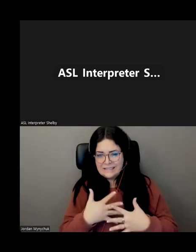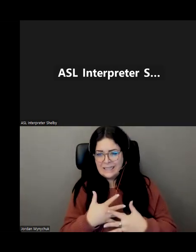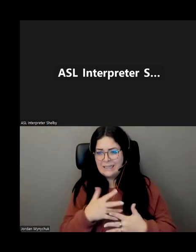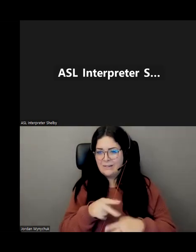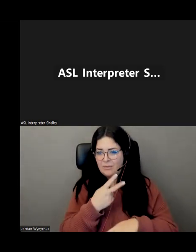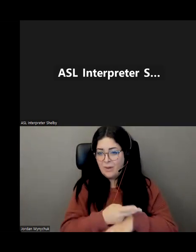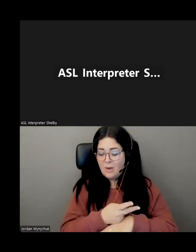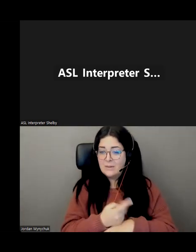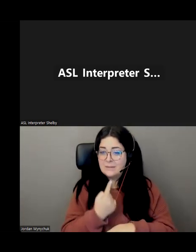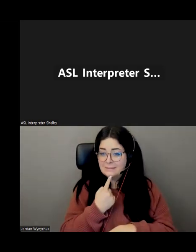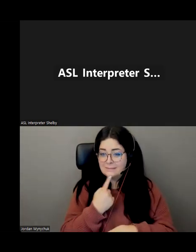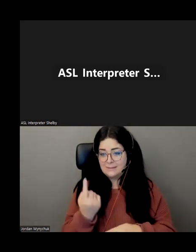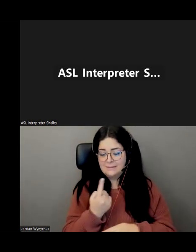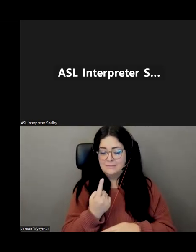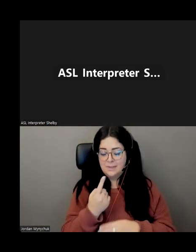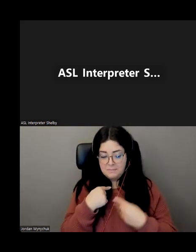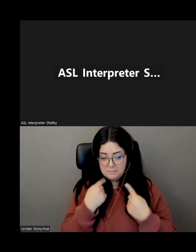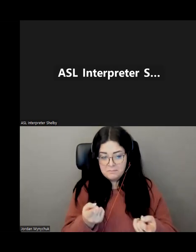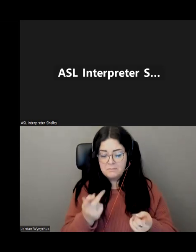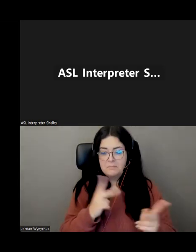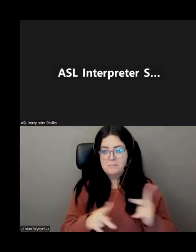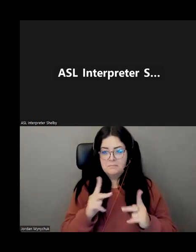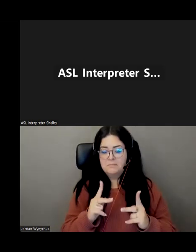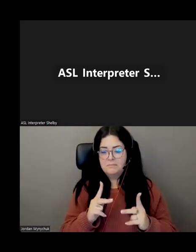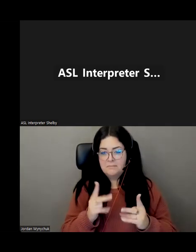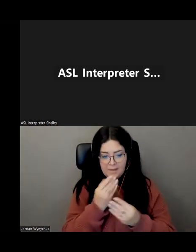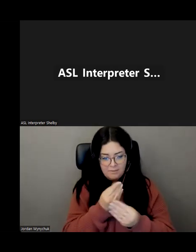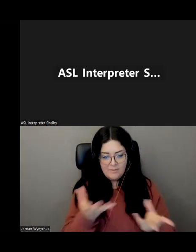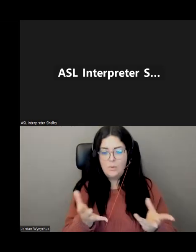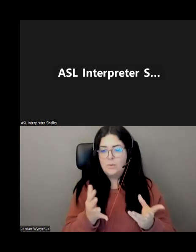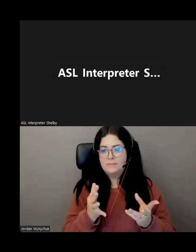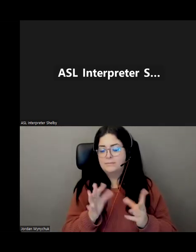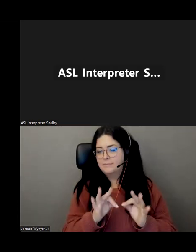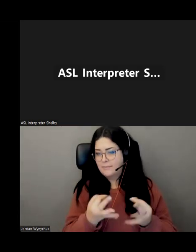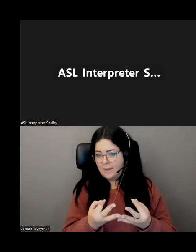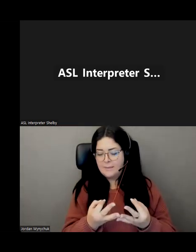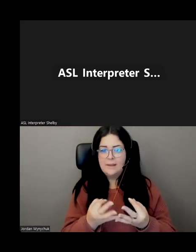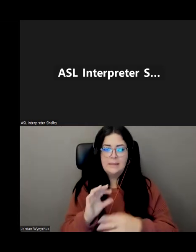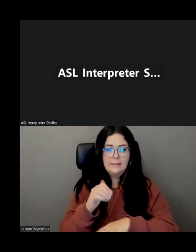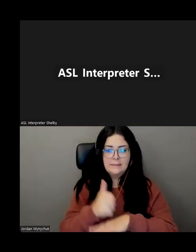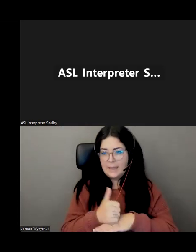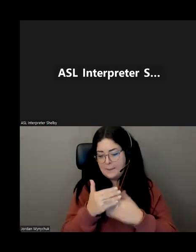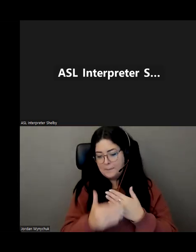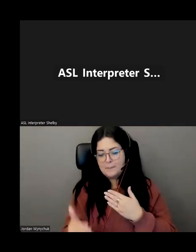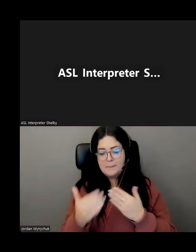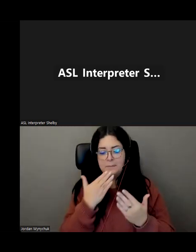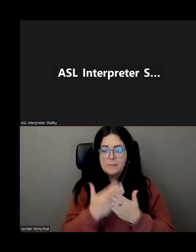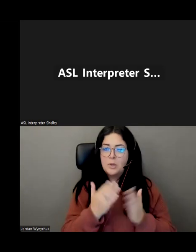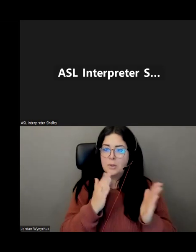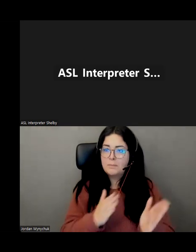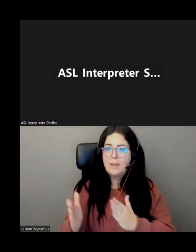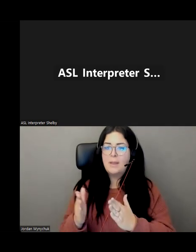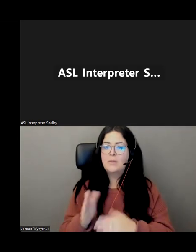and be open about it and and make the changes work with somebody and make those changes to build your